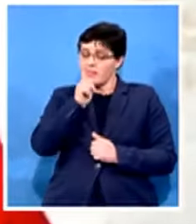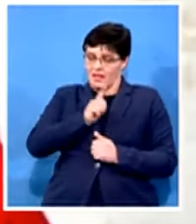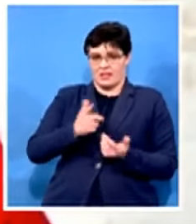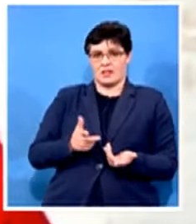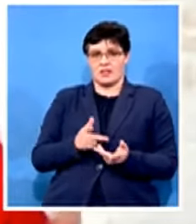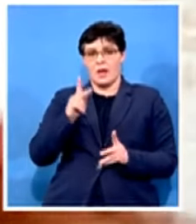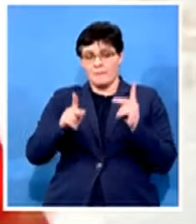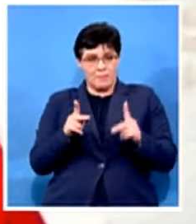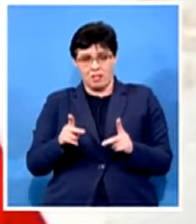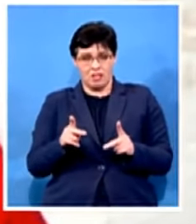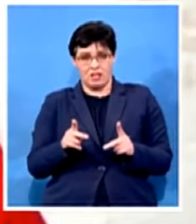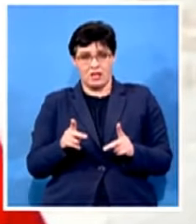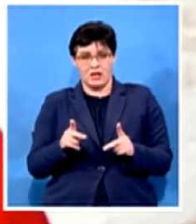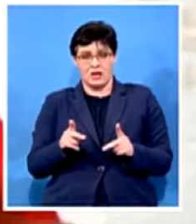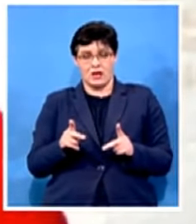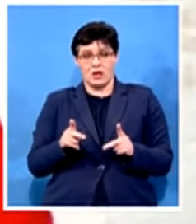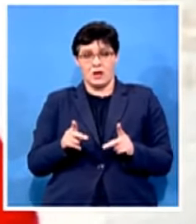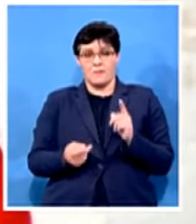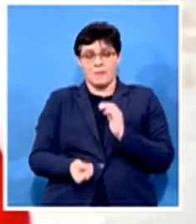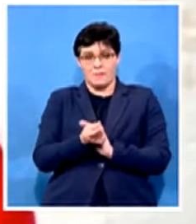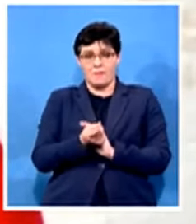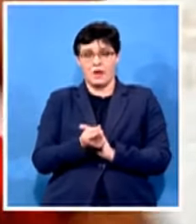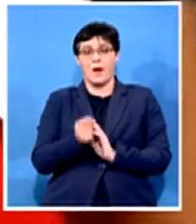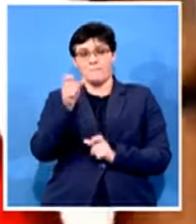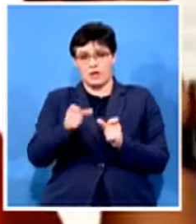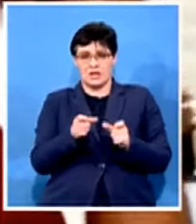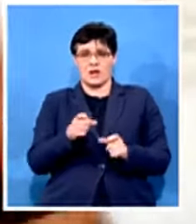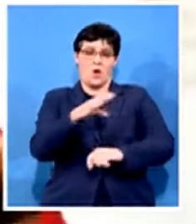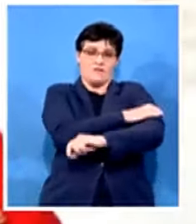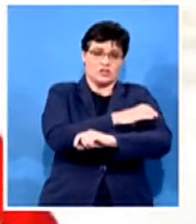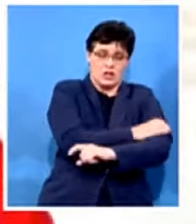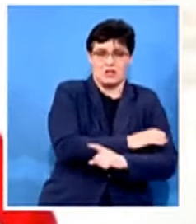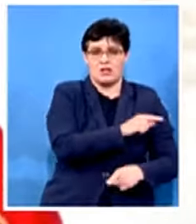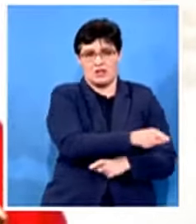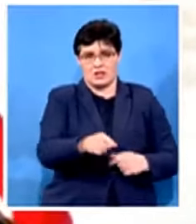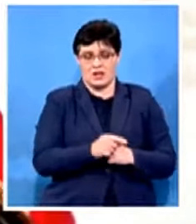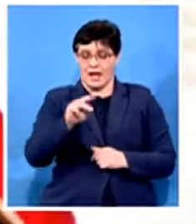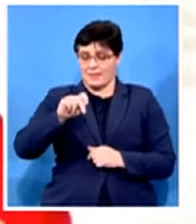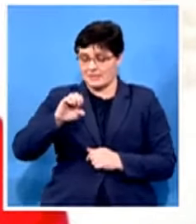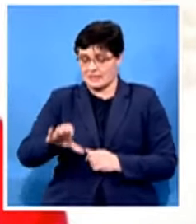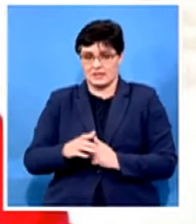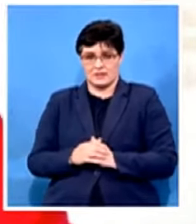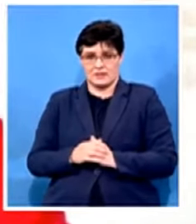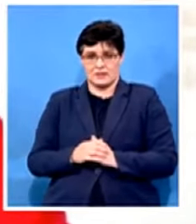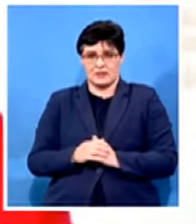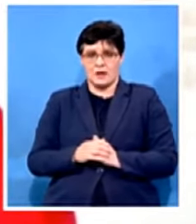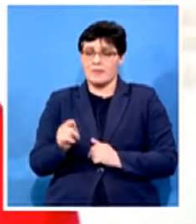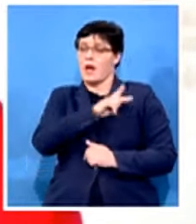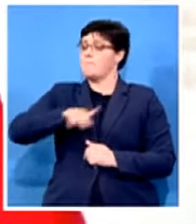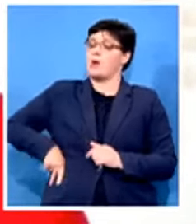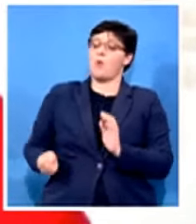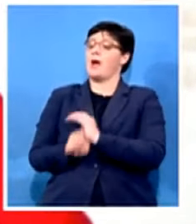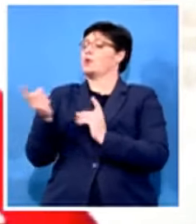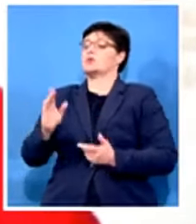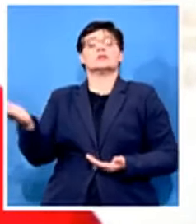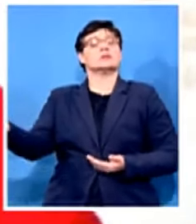bureaucrats the officials and the emissaries but what happens with the premier because at the end of the day the premier is the head